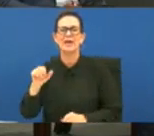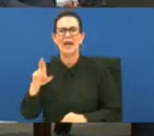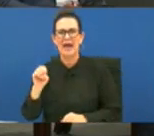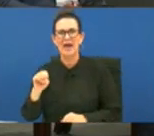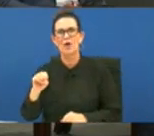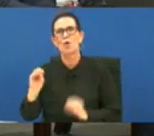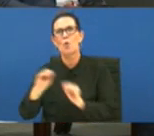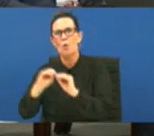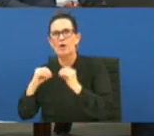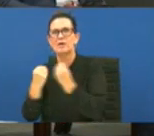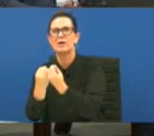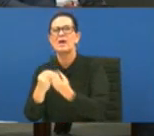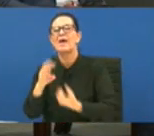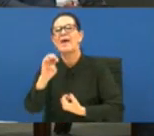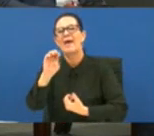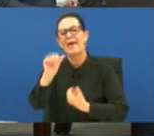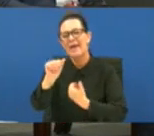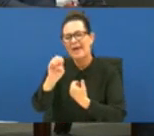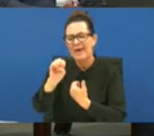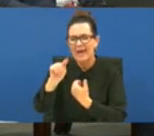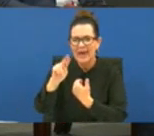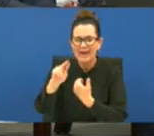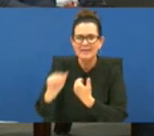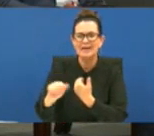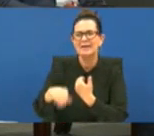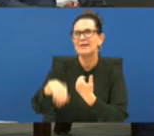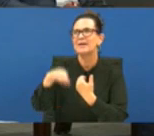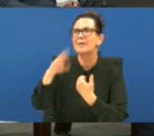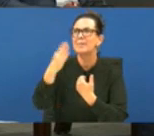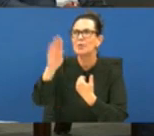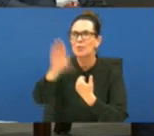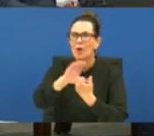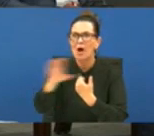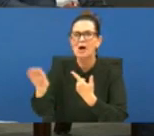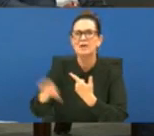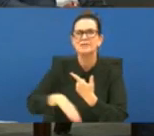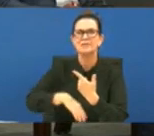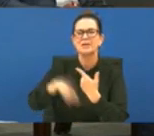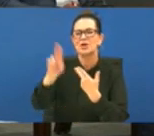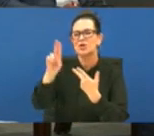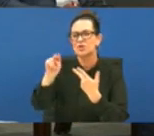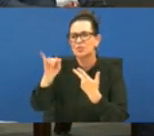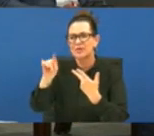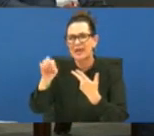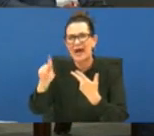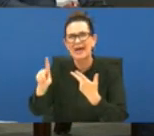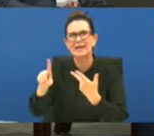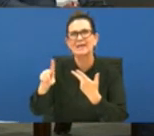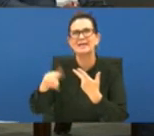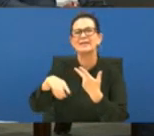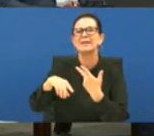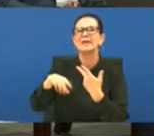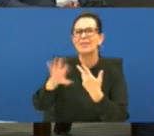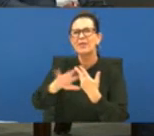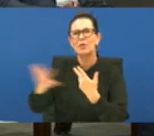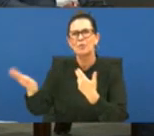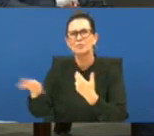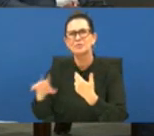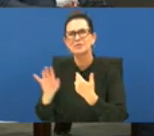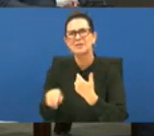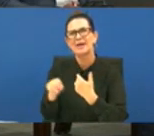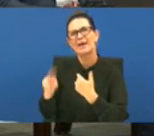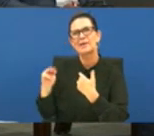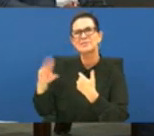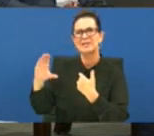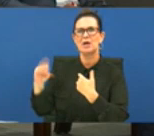organizations that's your edna blue cross blue shield i mean blue shield um edna united lowe's gonna have to care connection those so for